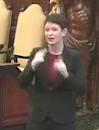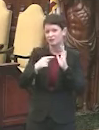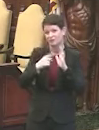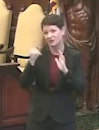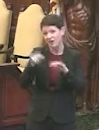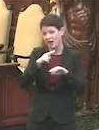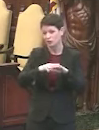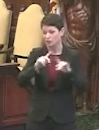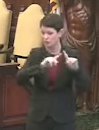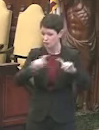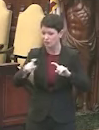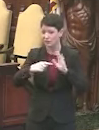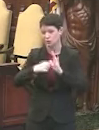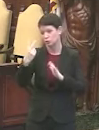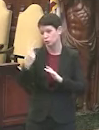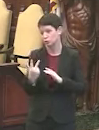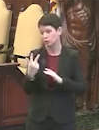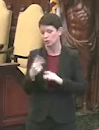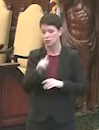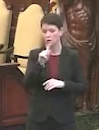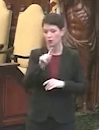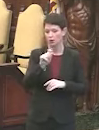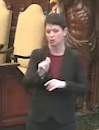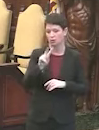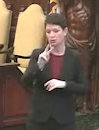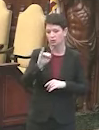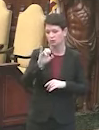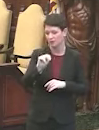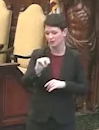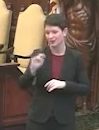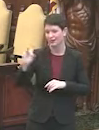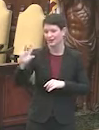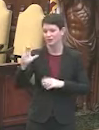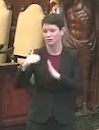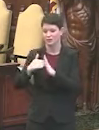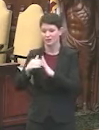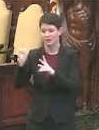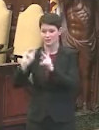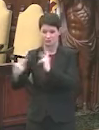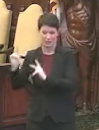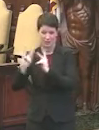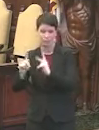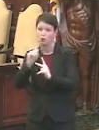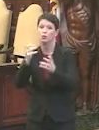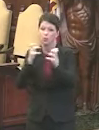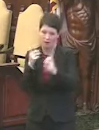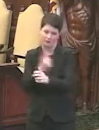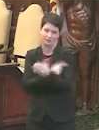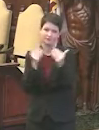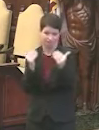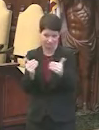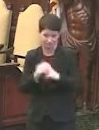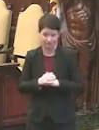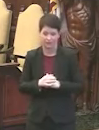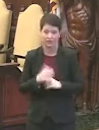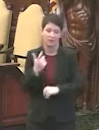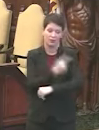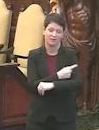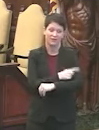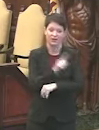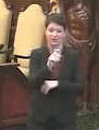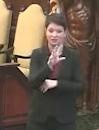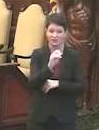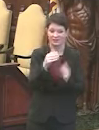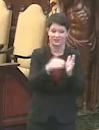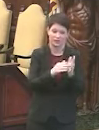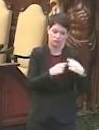-thirds. And so if we have 1.2 million adults, there's maybe 800,000 adults out there who really want to be vaccinated. And we've vaccinated 150